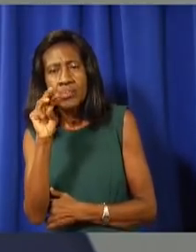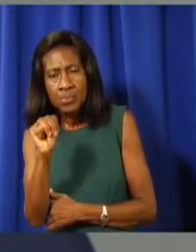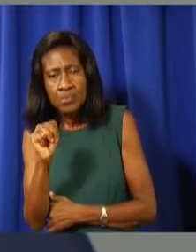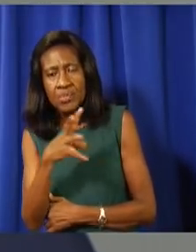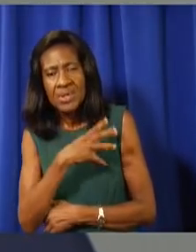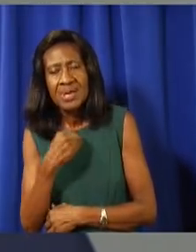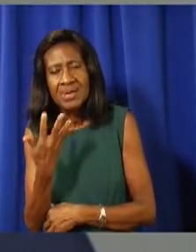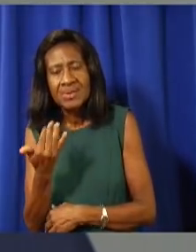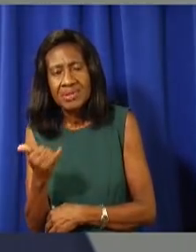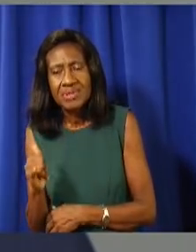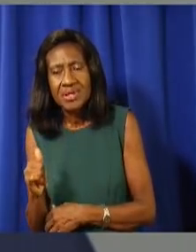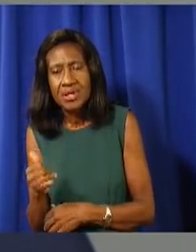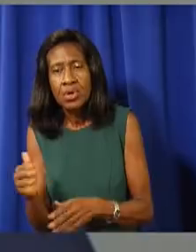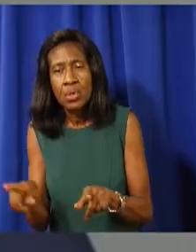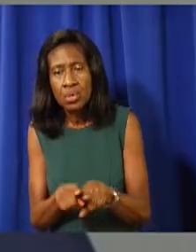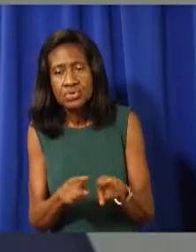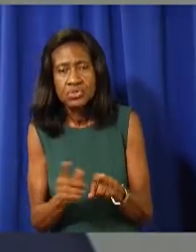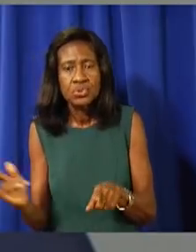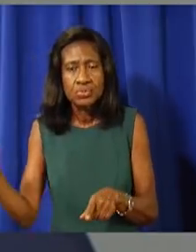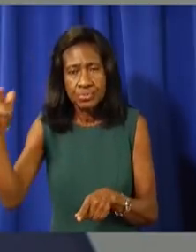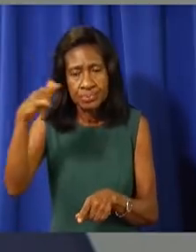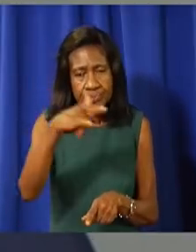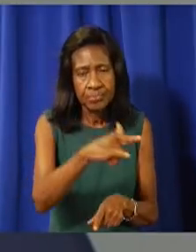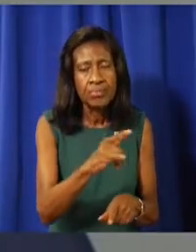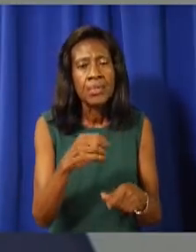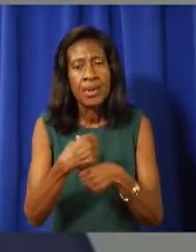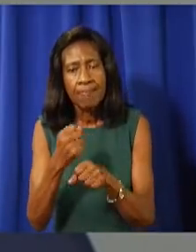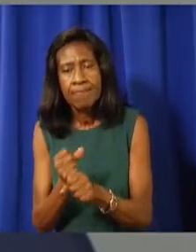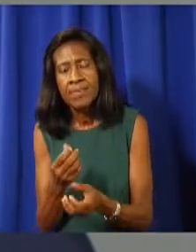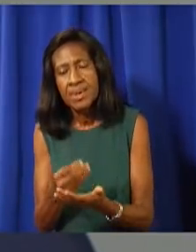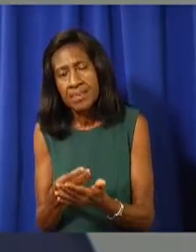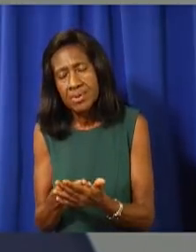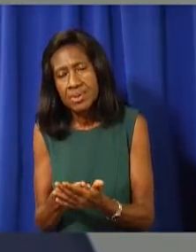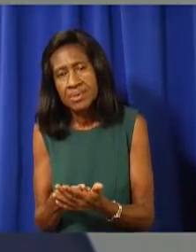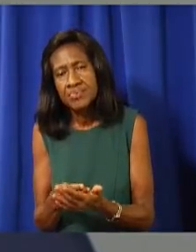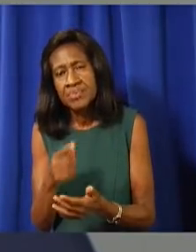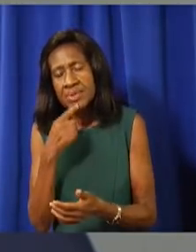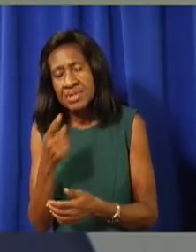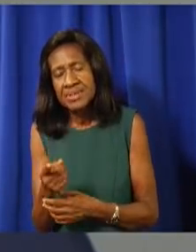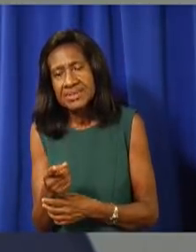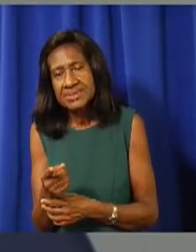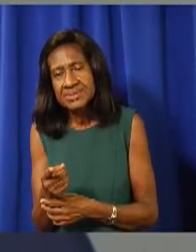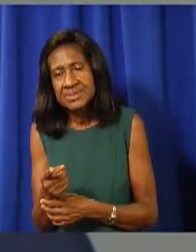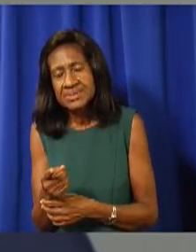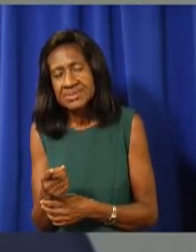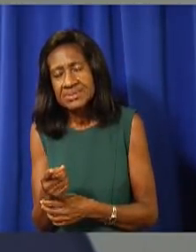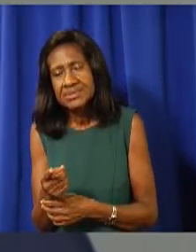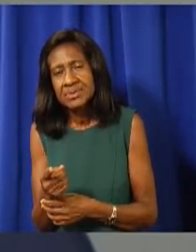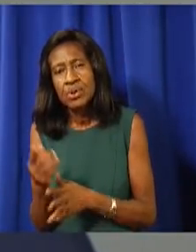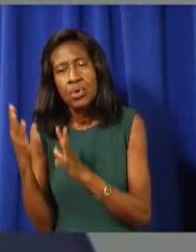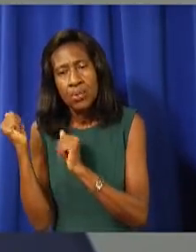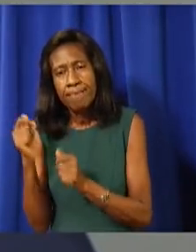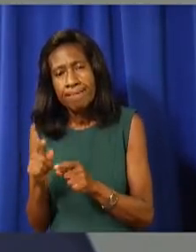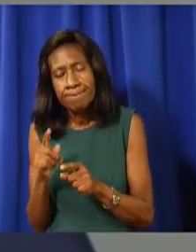parameters of the border reopen is safe, that allows persons to want to travel to the Cayman Islands.